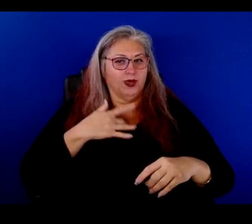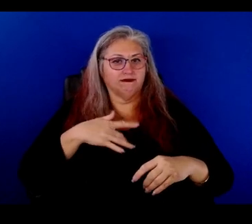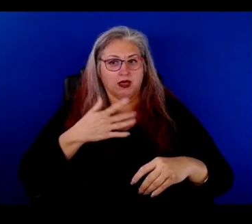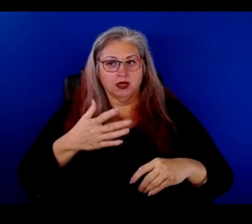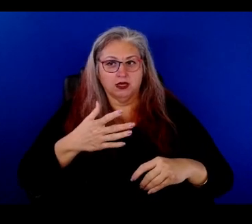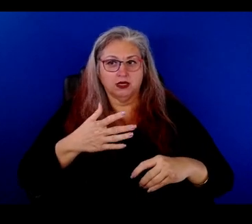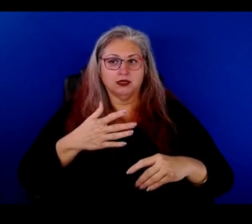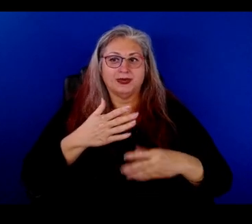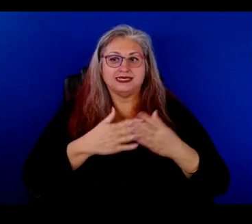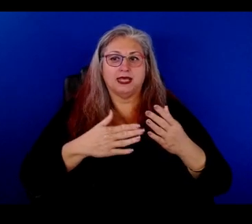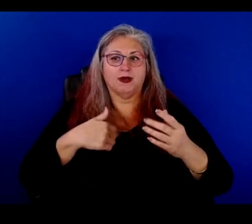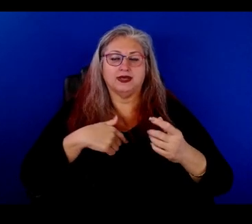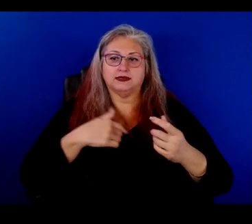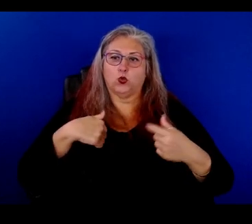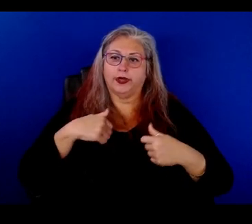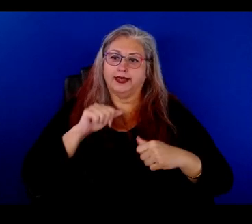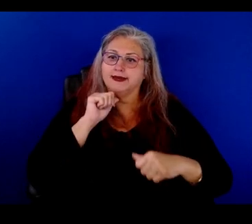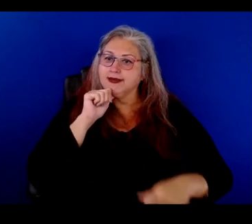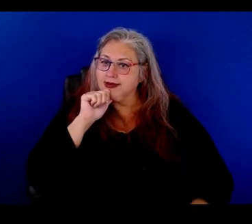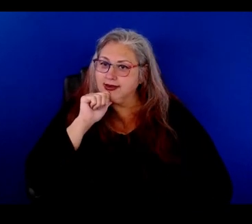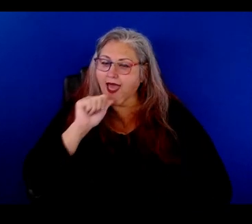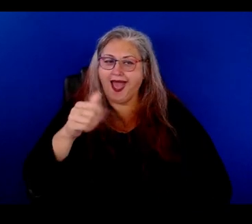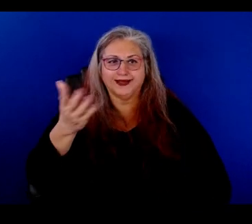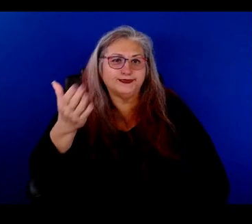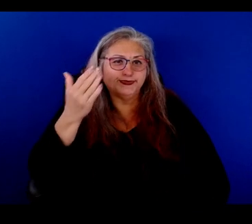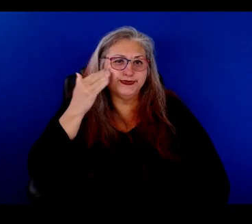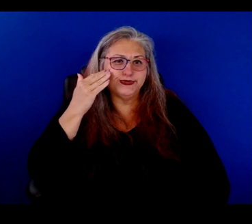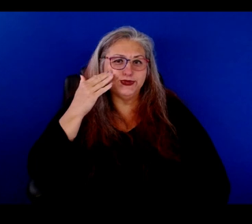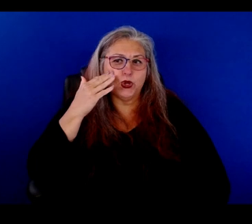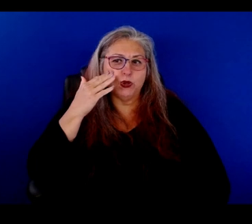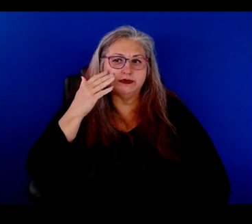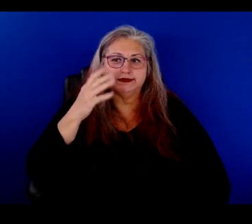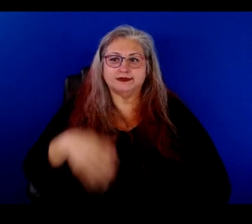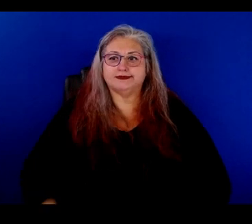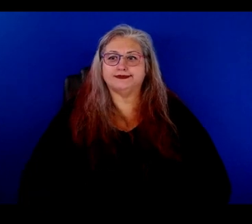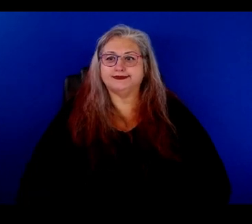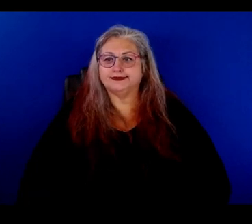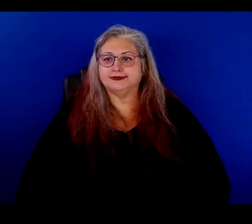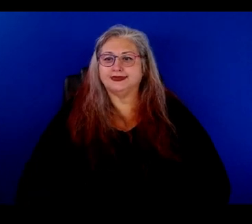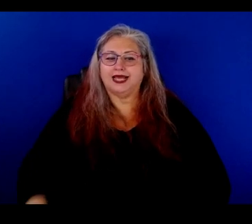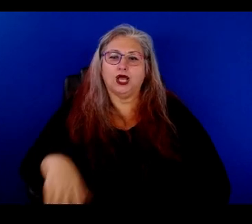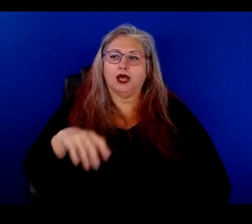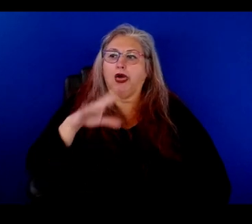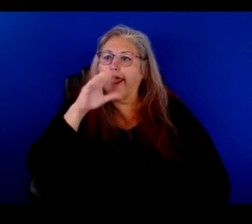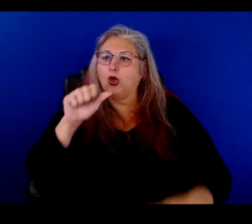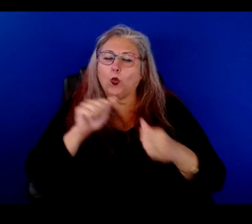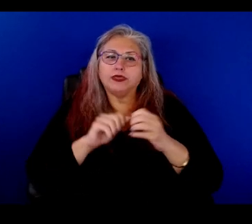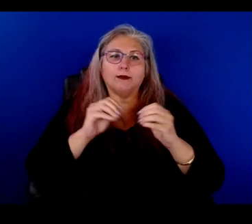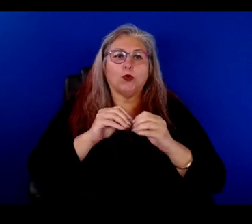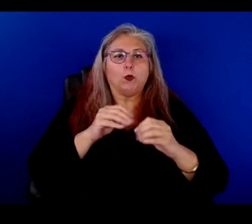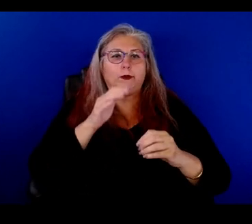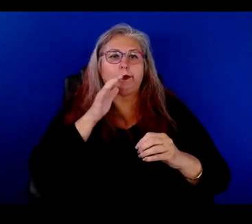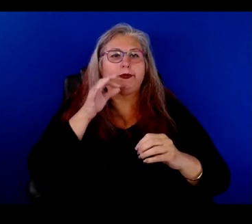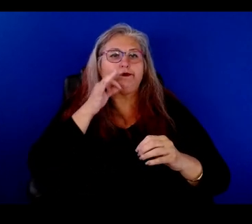of some of us are not, you know, attracted to more feminine clothes or whatever.